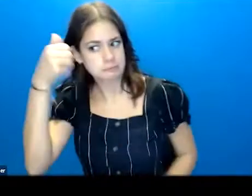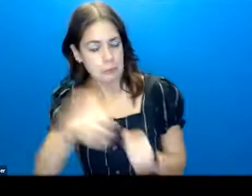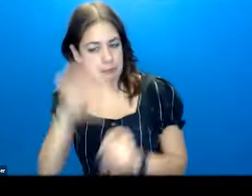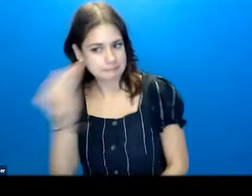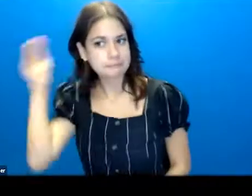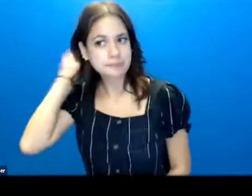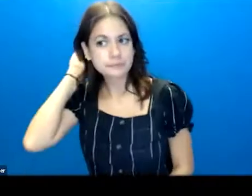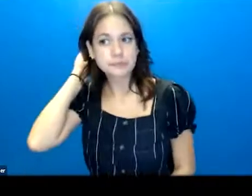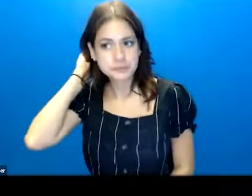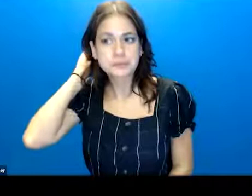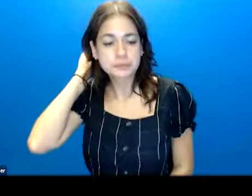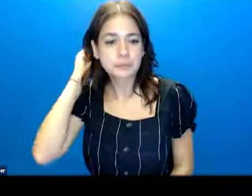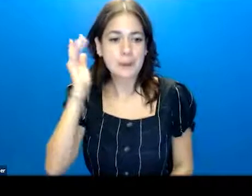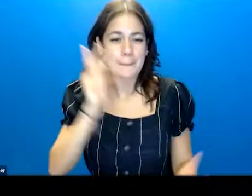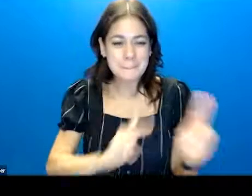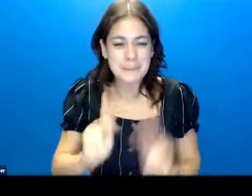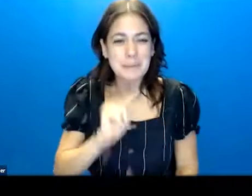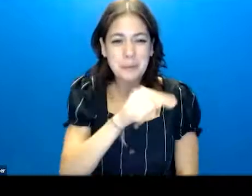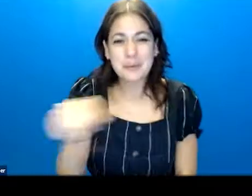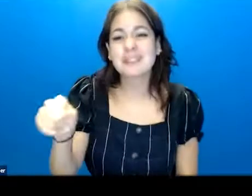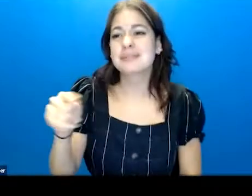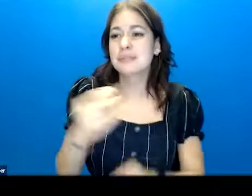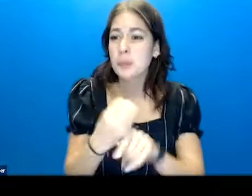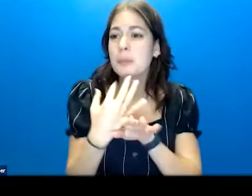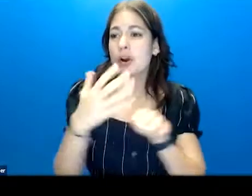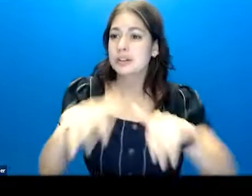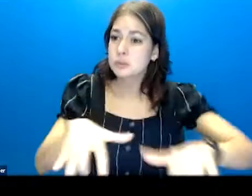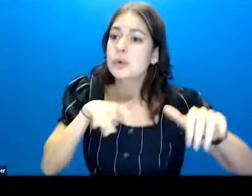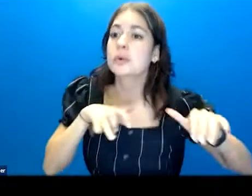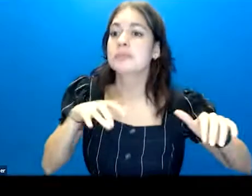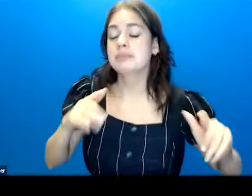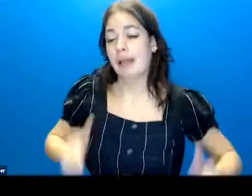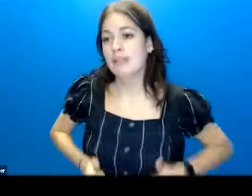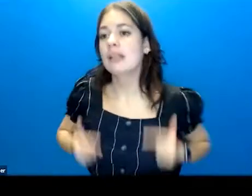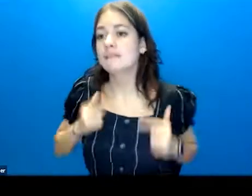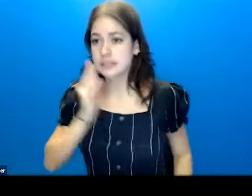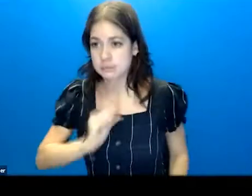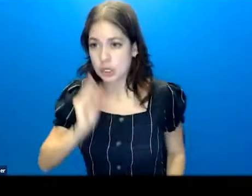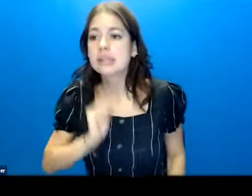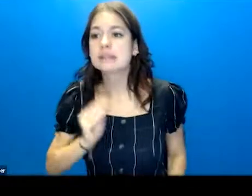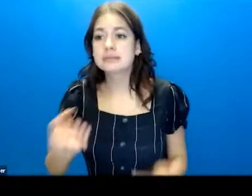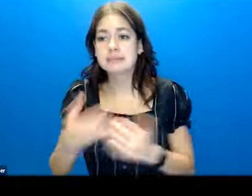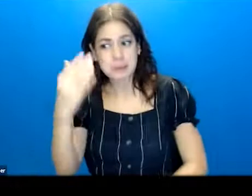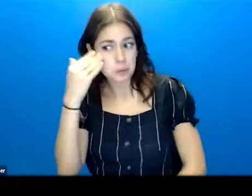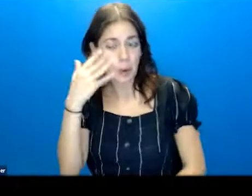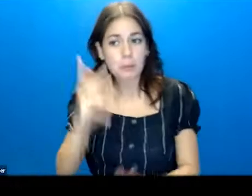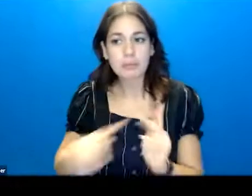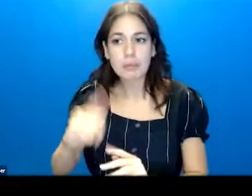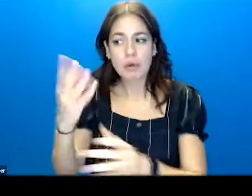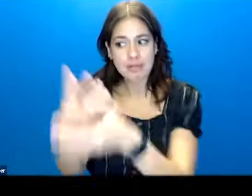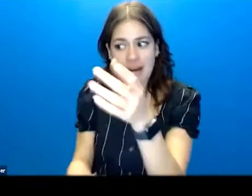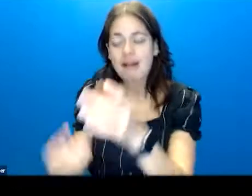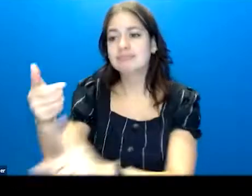that people on this webinar in this room have lived experience. They may know people who've died by suicide.